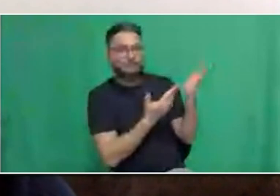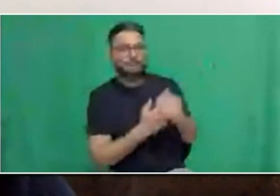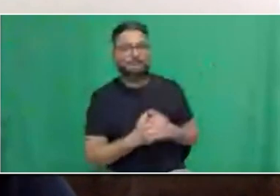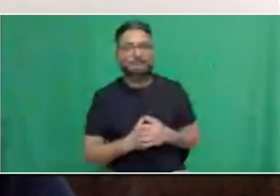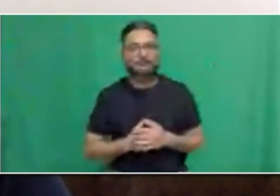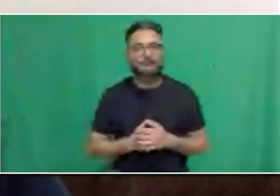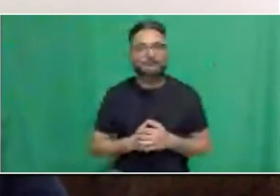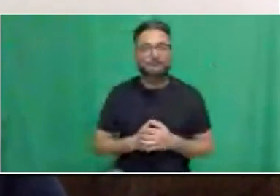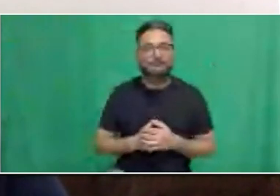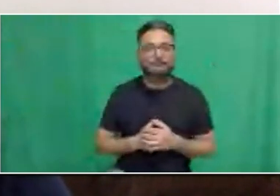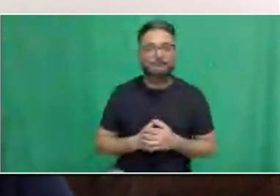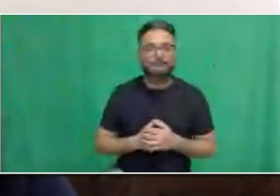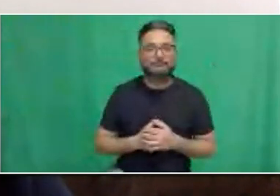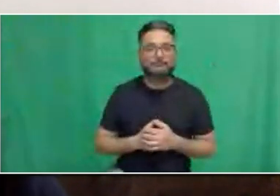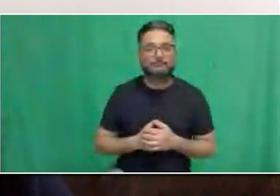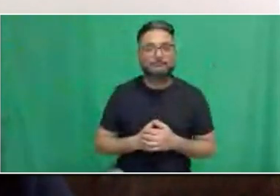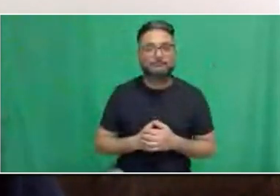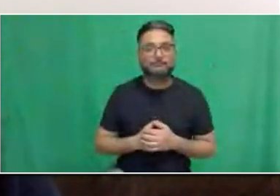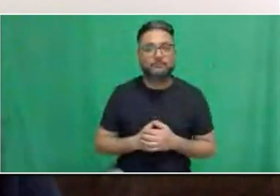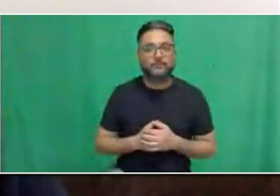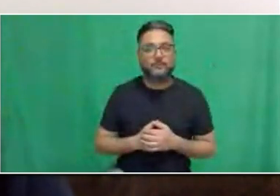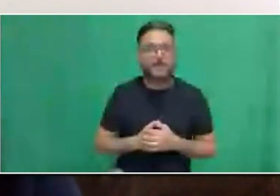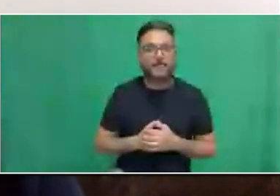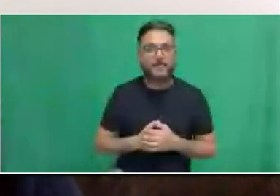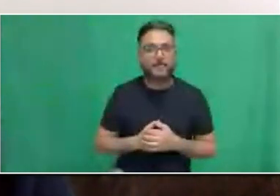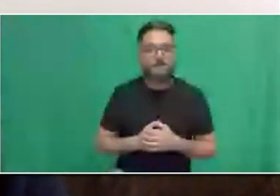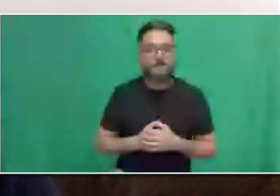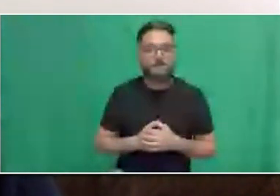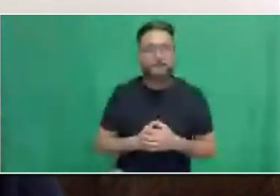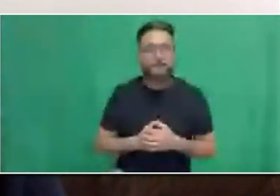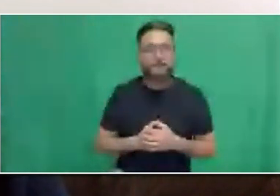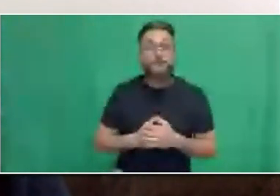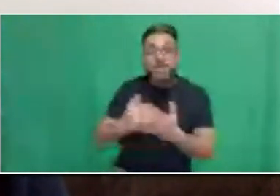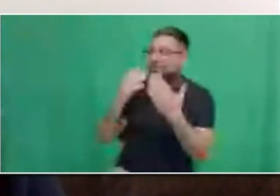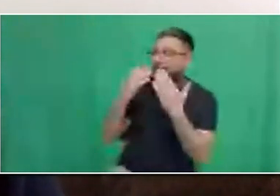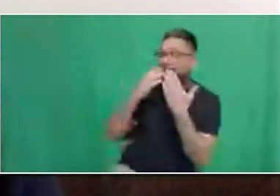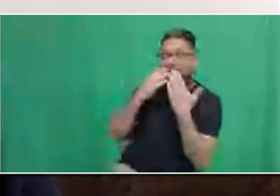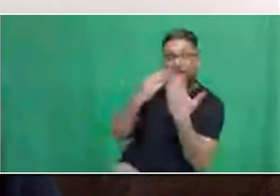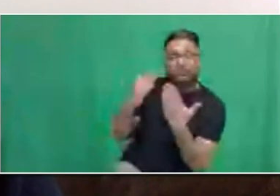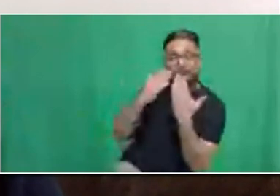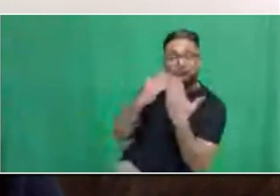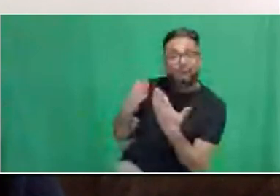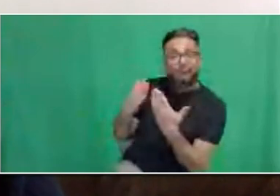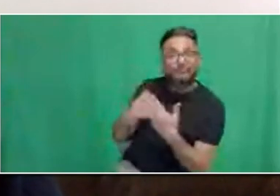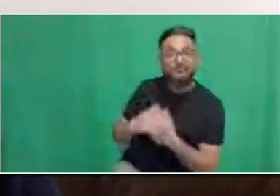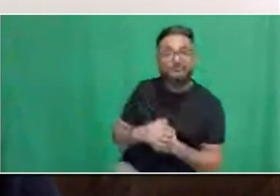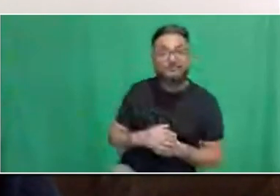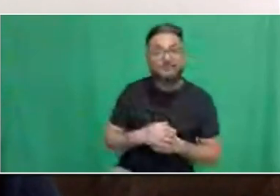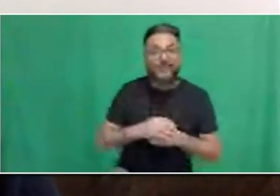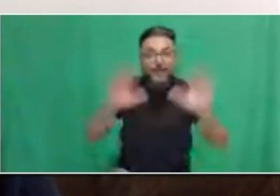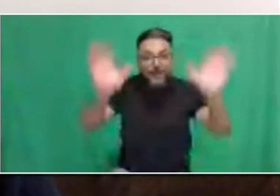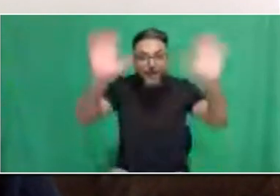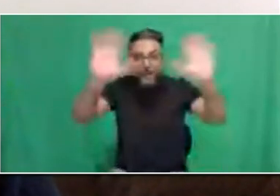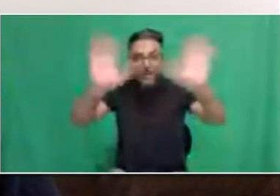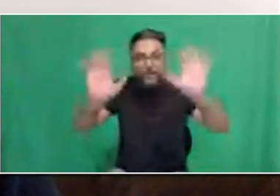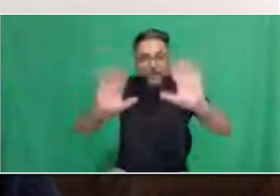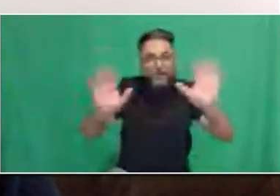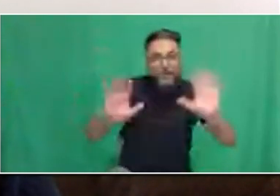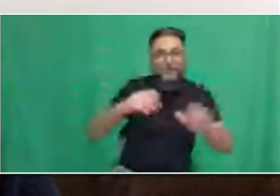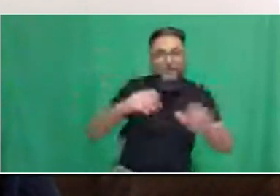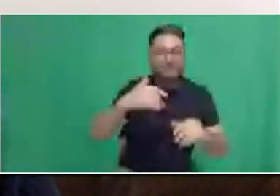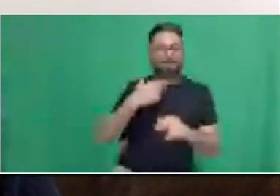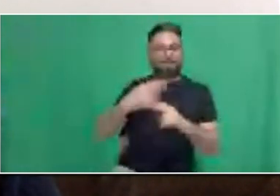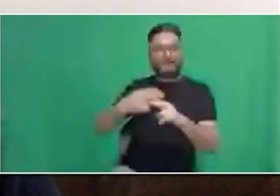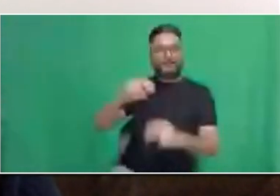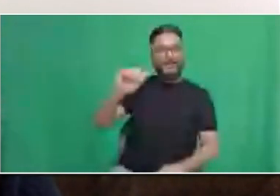Thank you, Shabnam. Hi, everyone. My name is Andrea Gonzalez. I am a civil engineering technologist for the engineering,